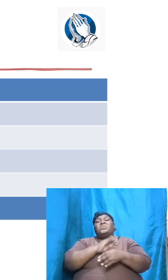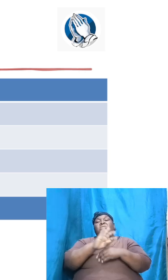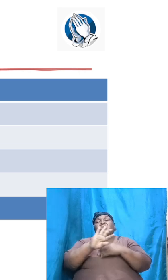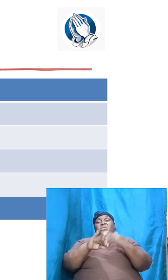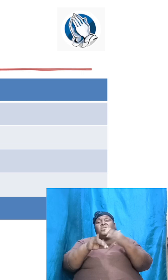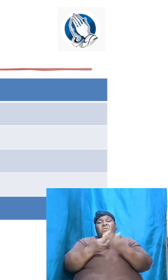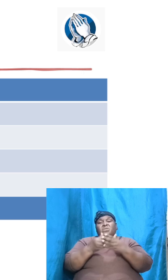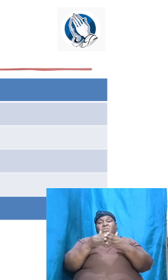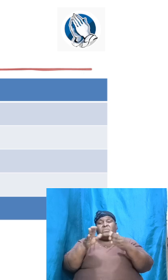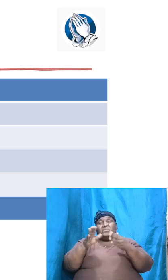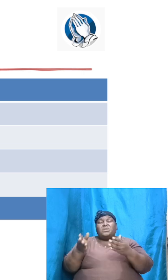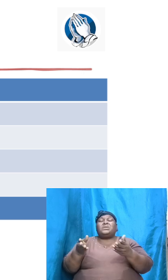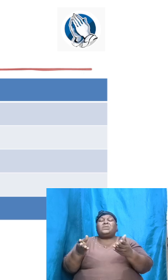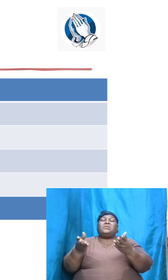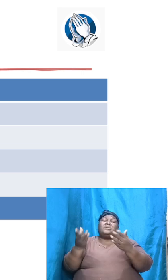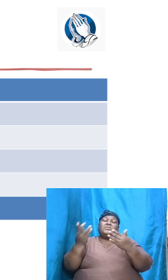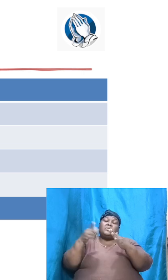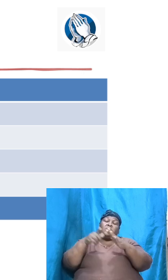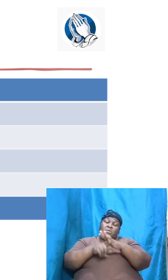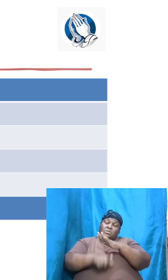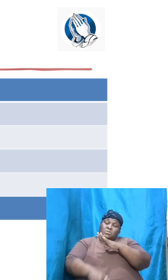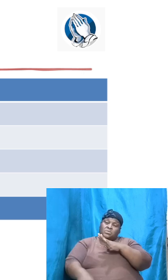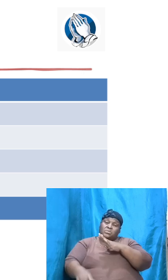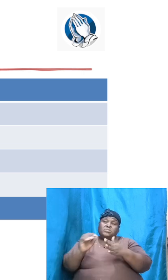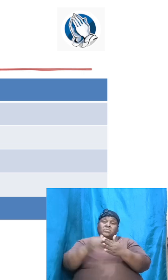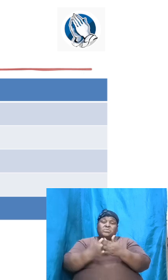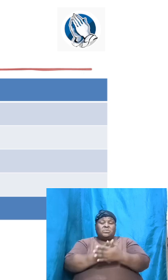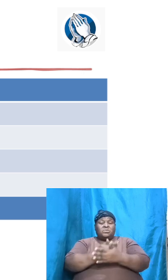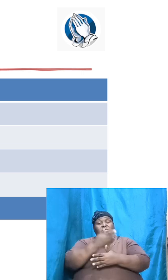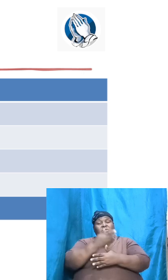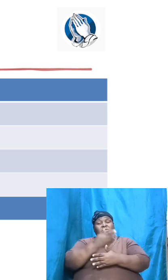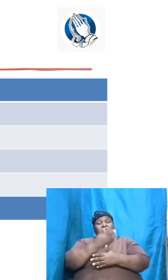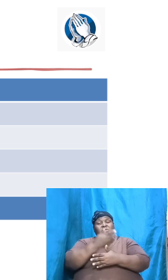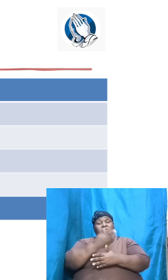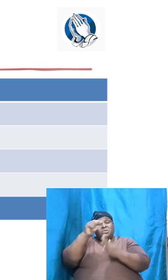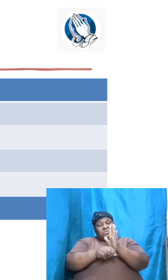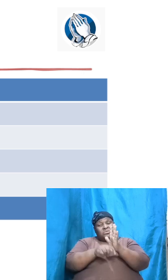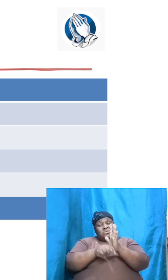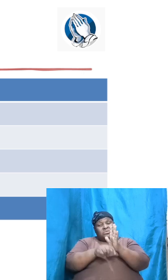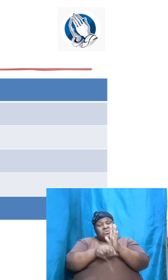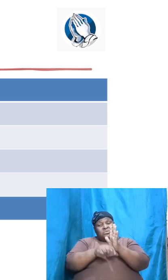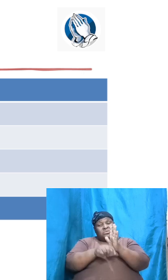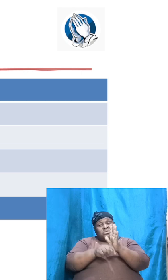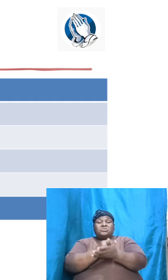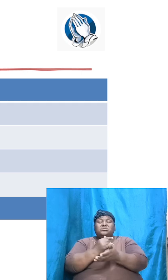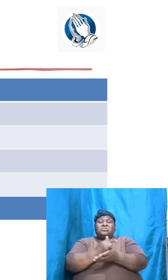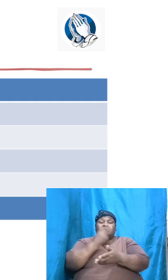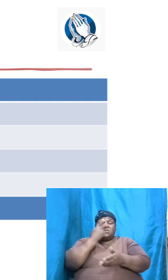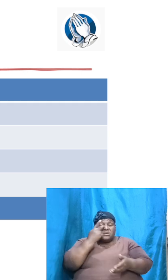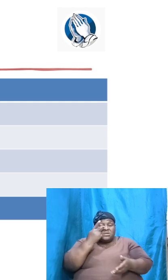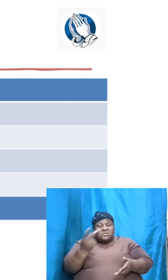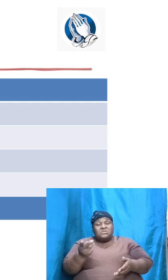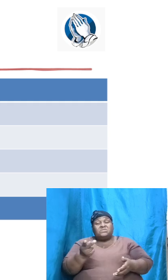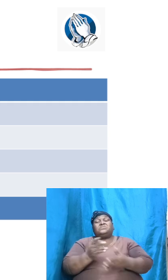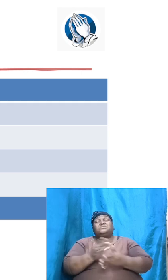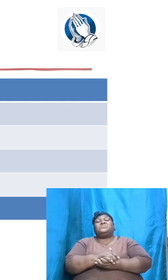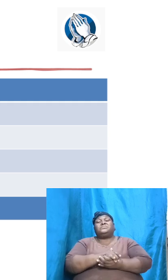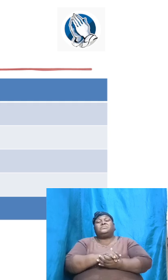way down to New Testament times. We look in Genesis and we see as we will go through,